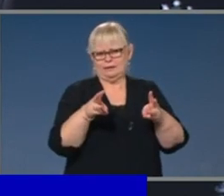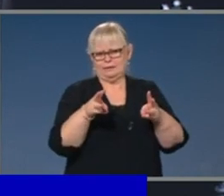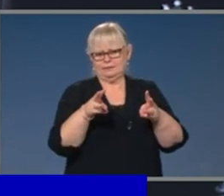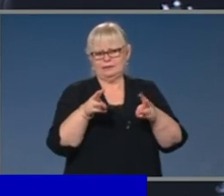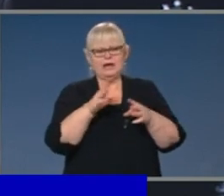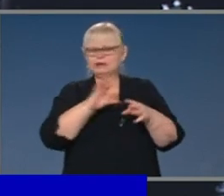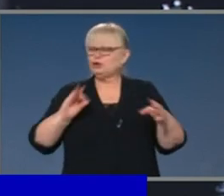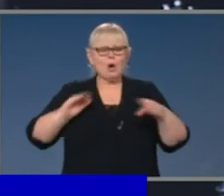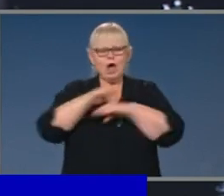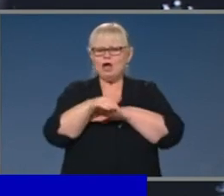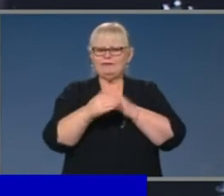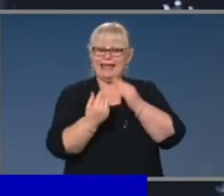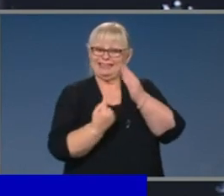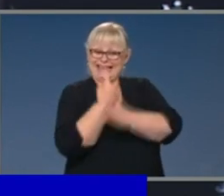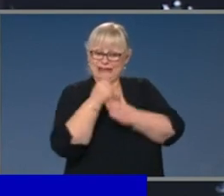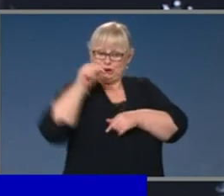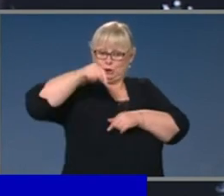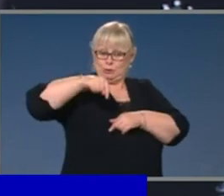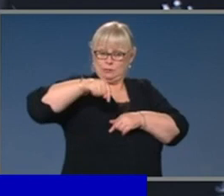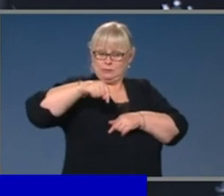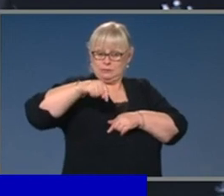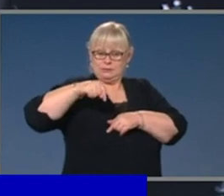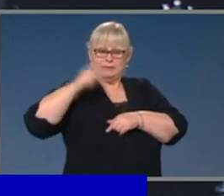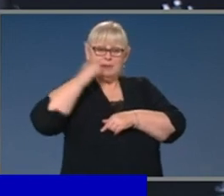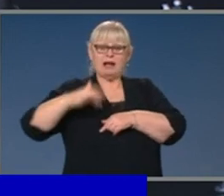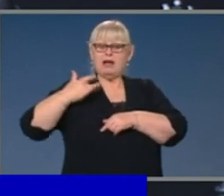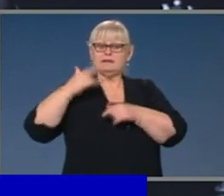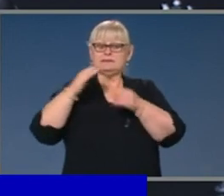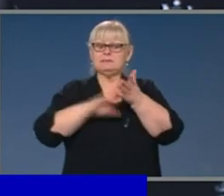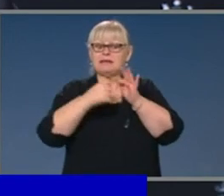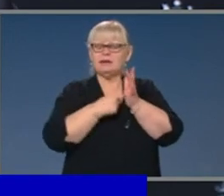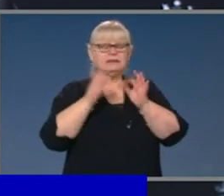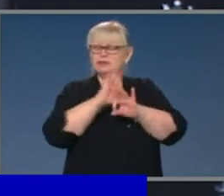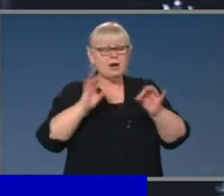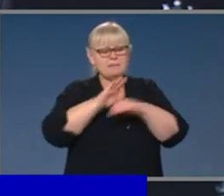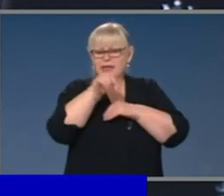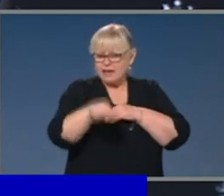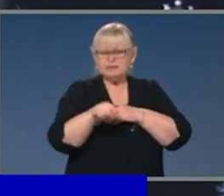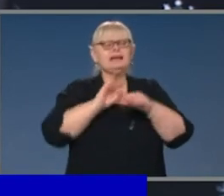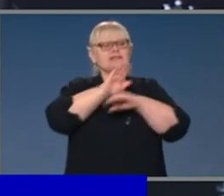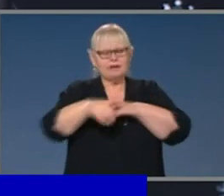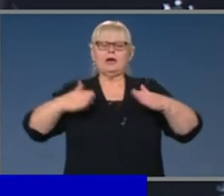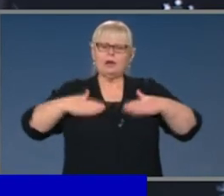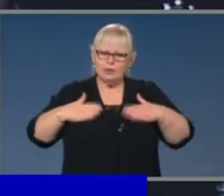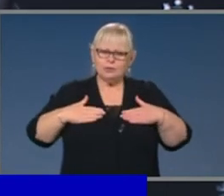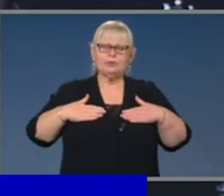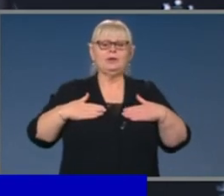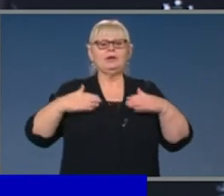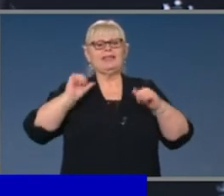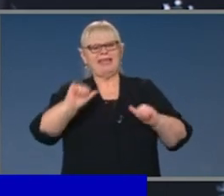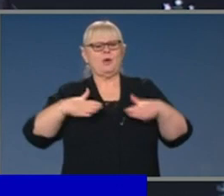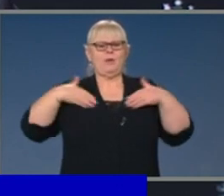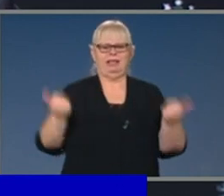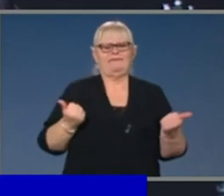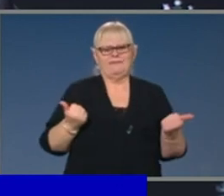about the issue that people are raising. This is about people's health and welfare. And I would urge